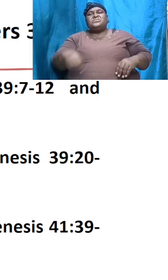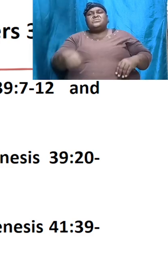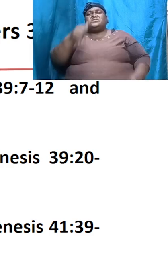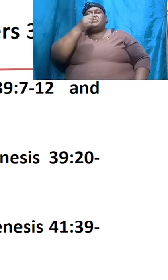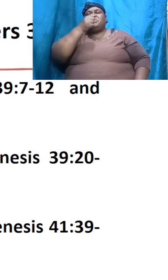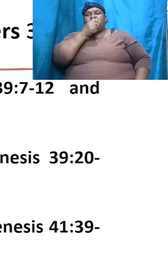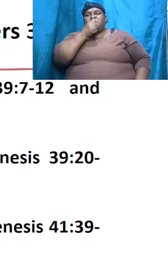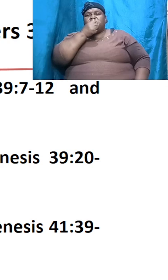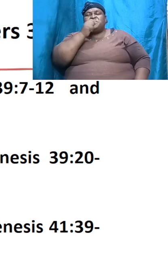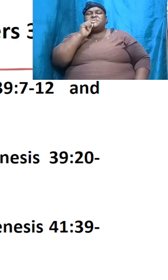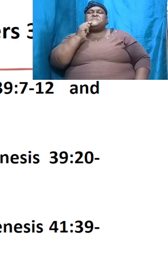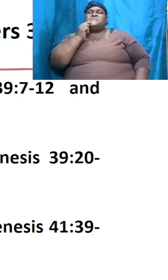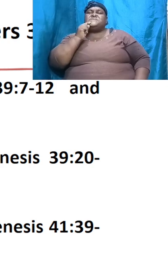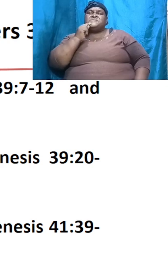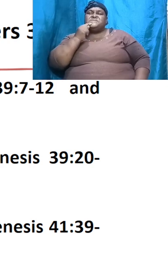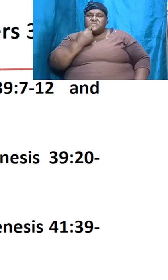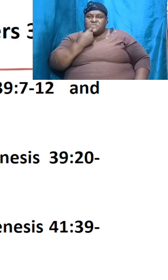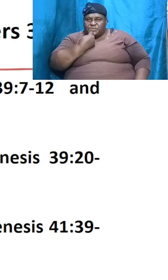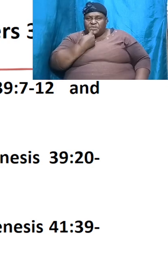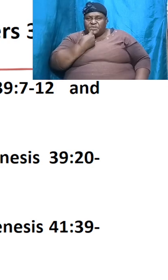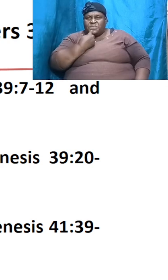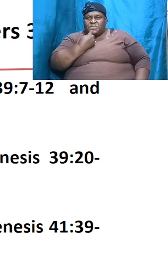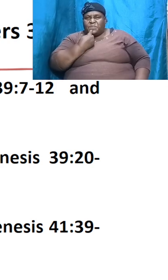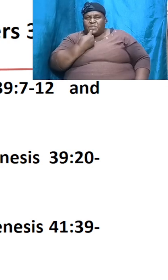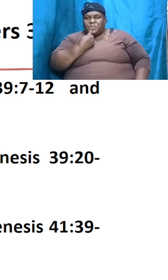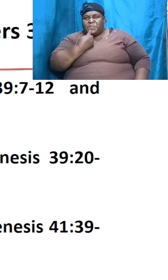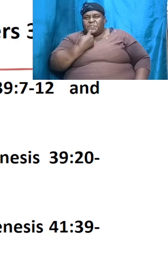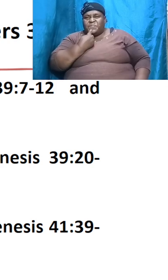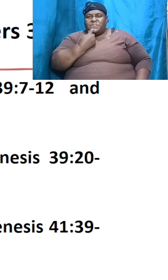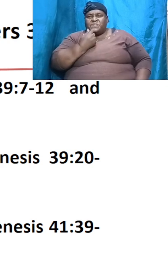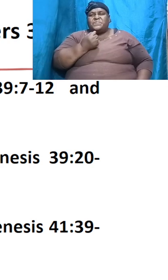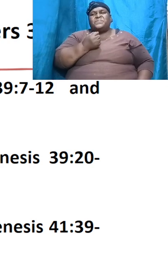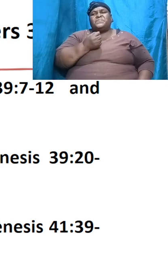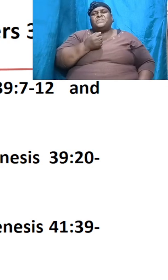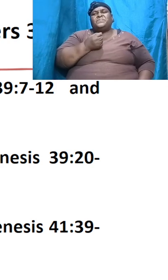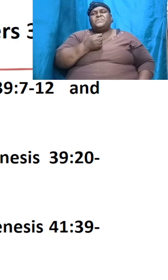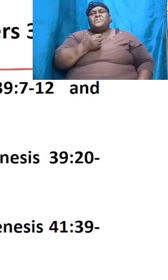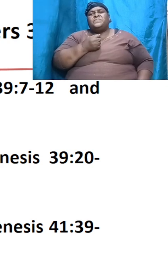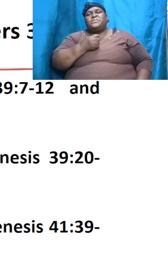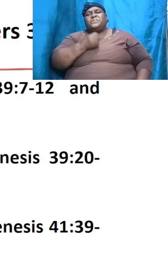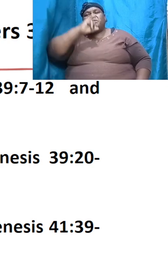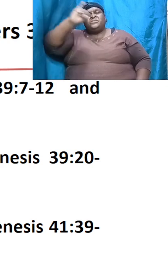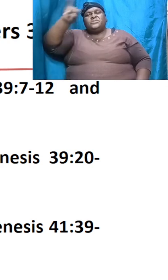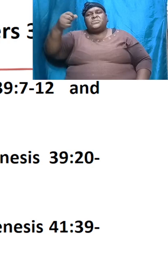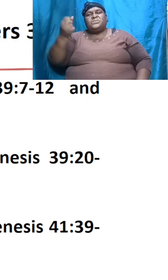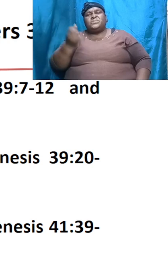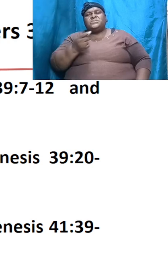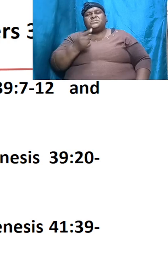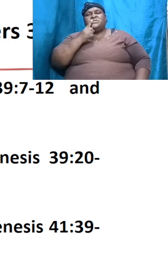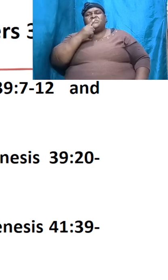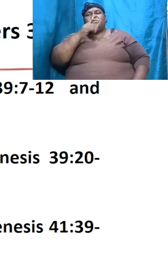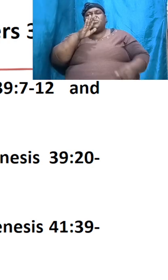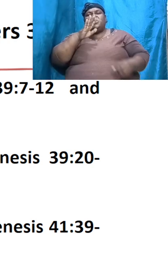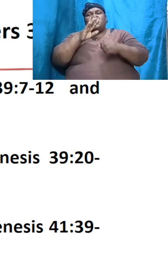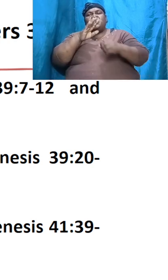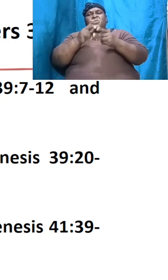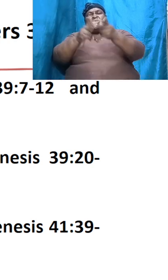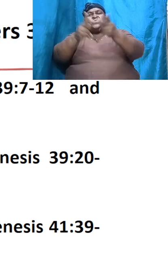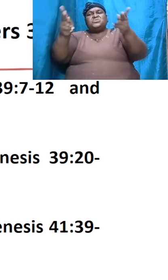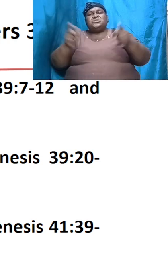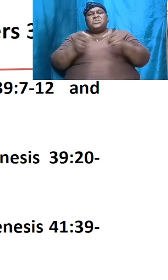and verse 1 his patience suffering look at Genesis 39 verses 20 Genesis